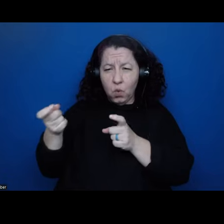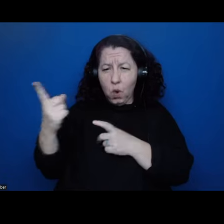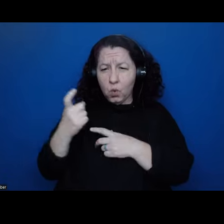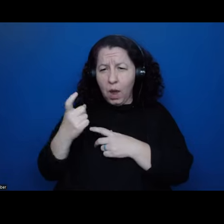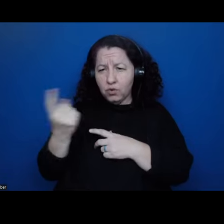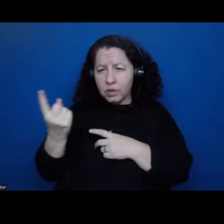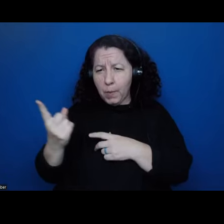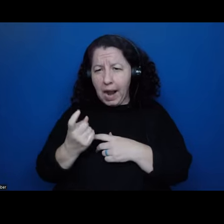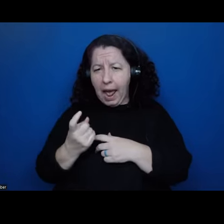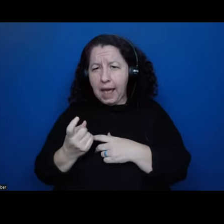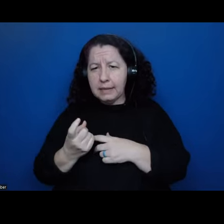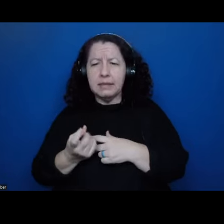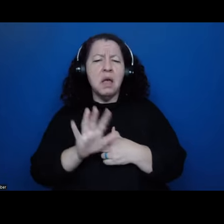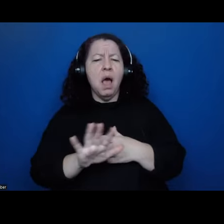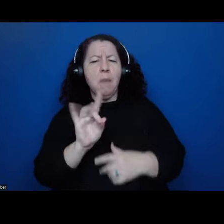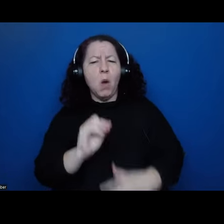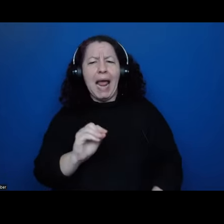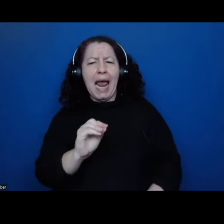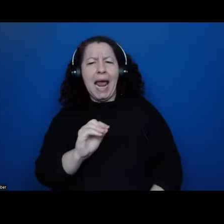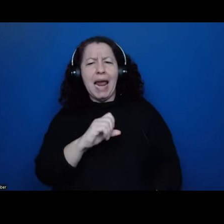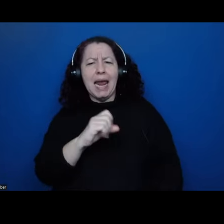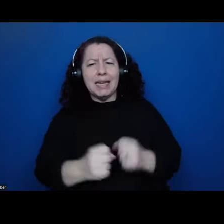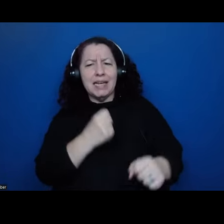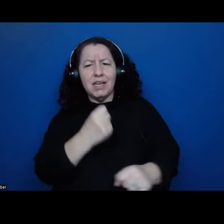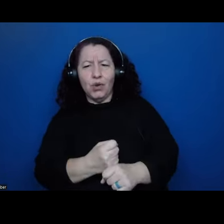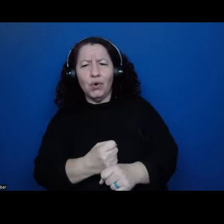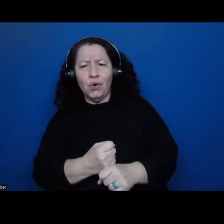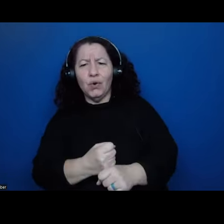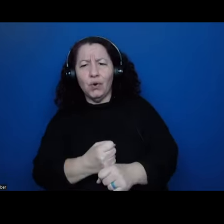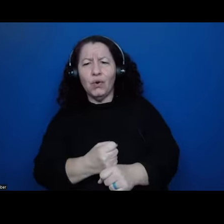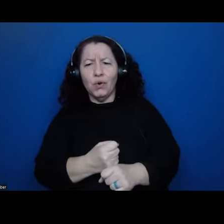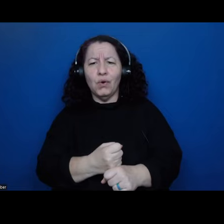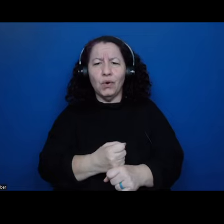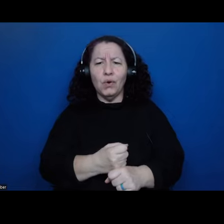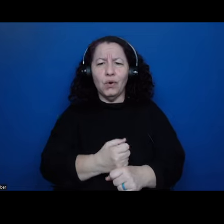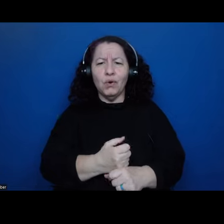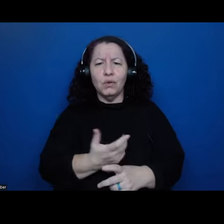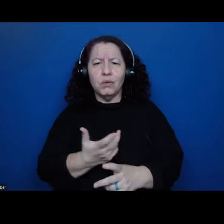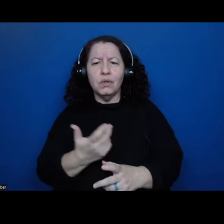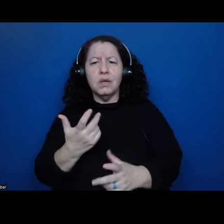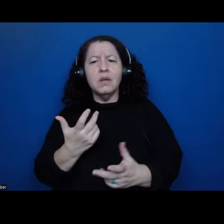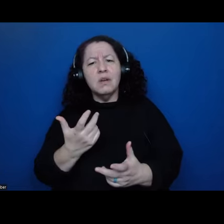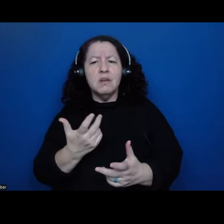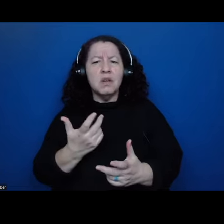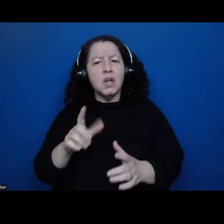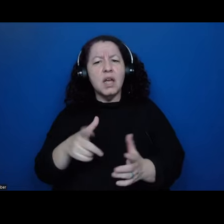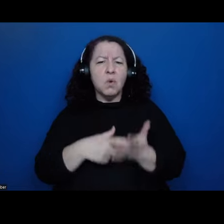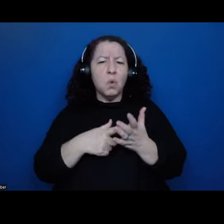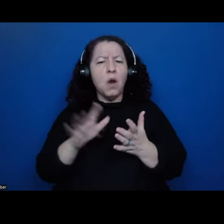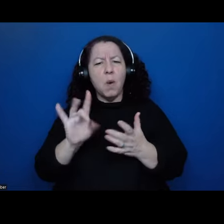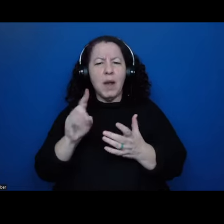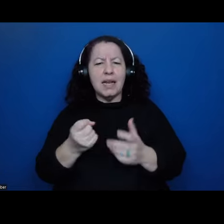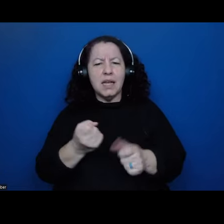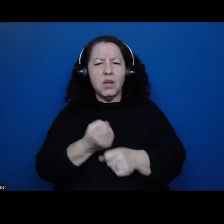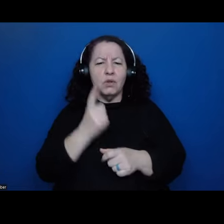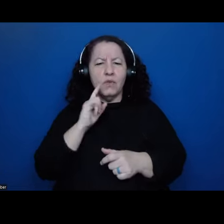about 80 years, although that's like, we should put self-rule there in, in scare quotes. I mean, there was, uh, general autonomy